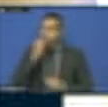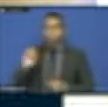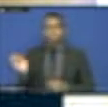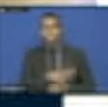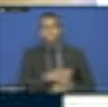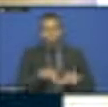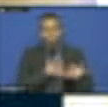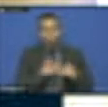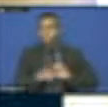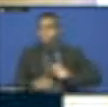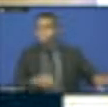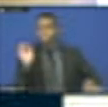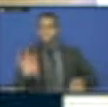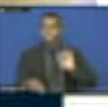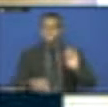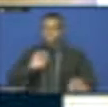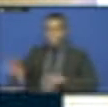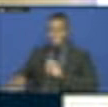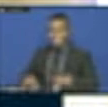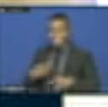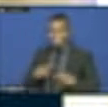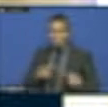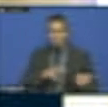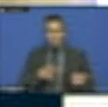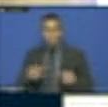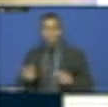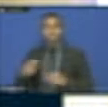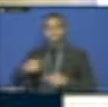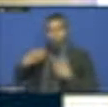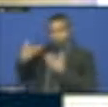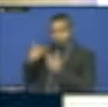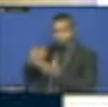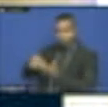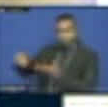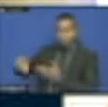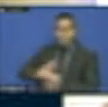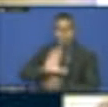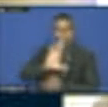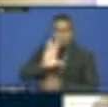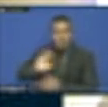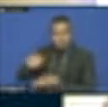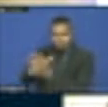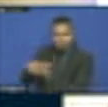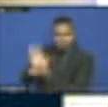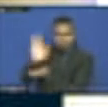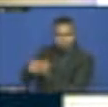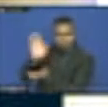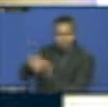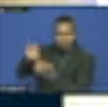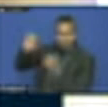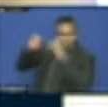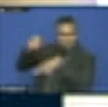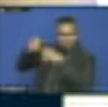by using waste tires, used tires that are thrown in our landfill, sewing them and stitching them together